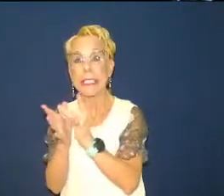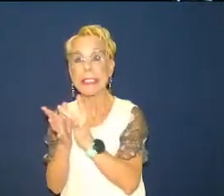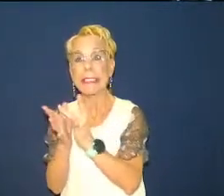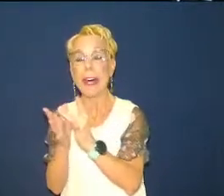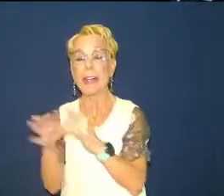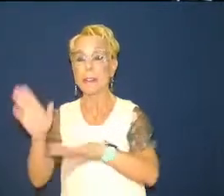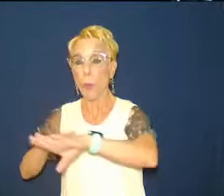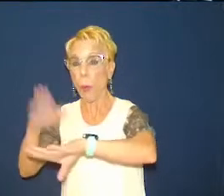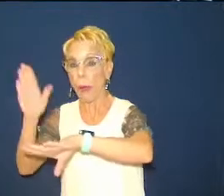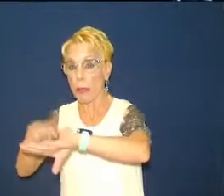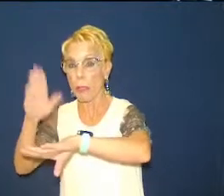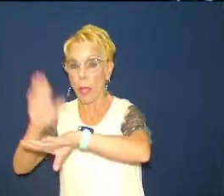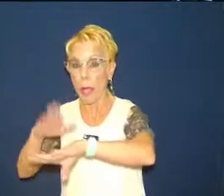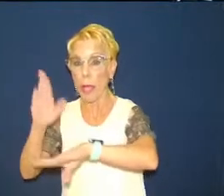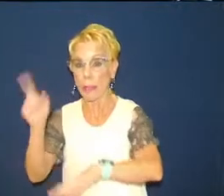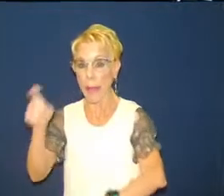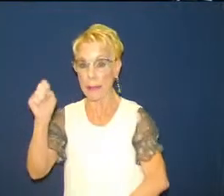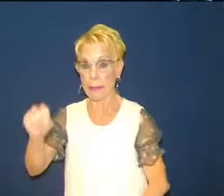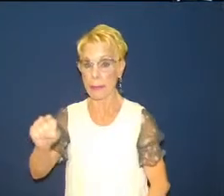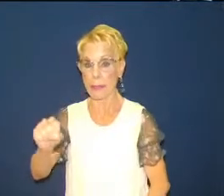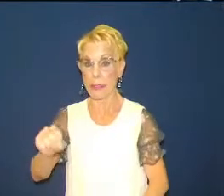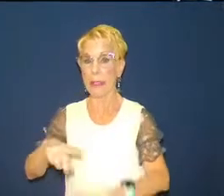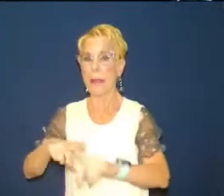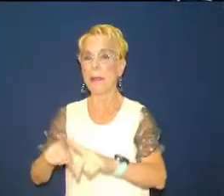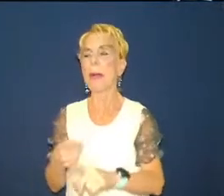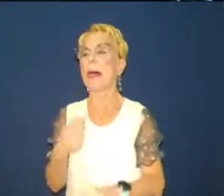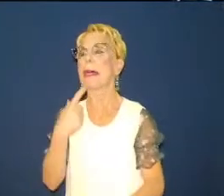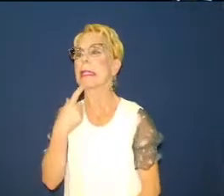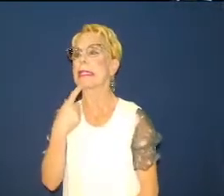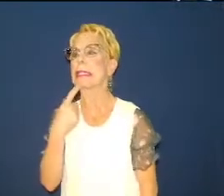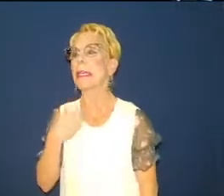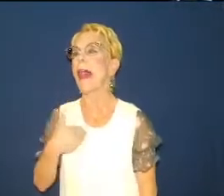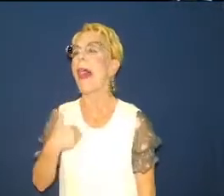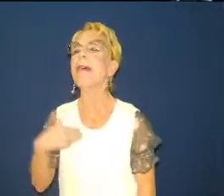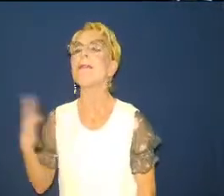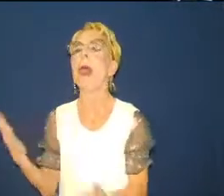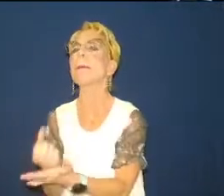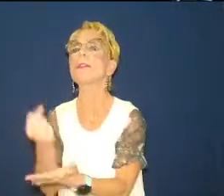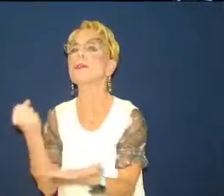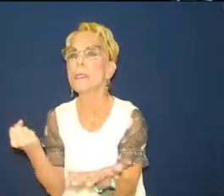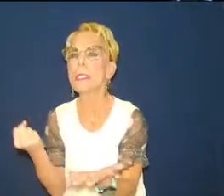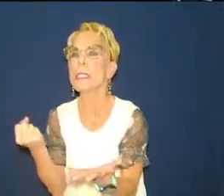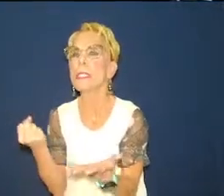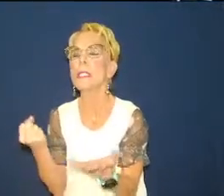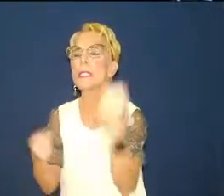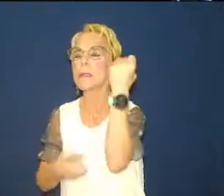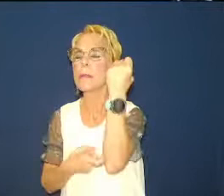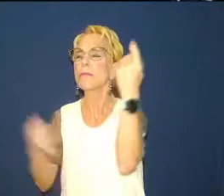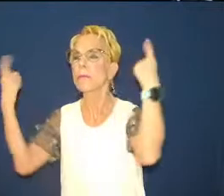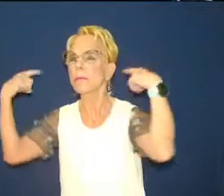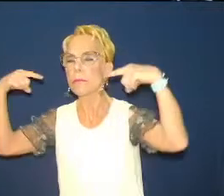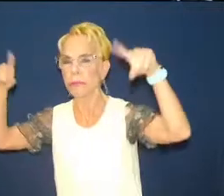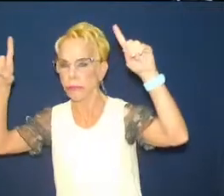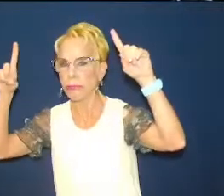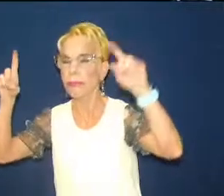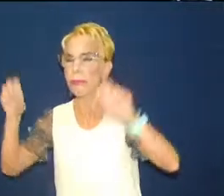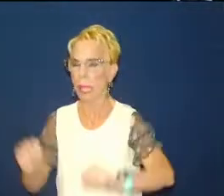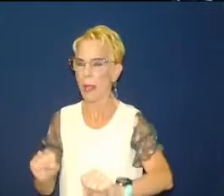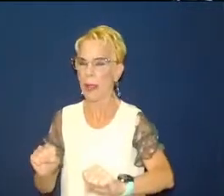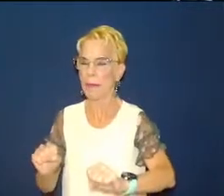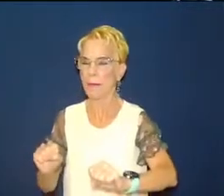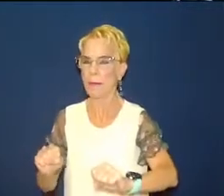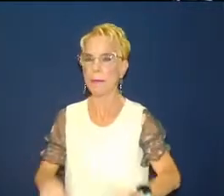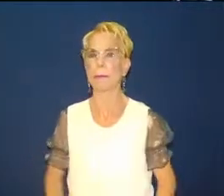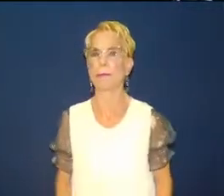uh to be dead but see the the thing about this uh this dead church story in our world